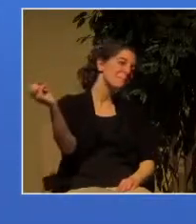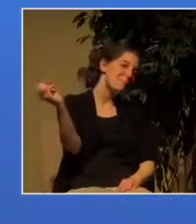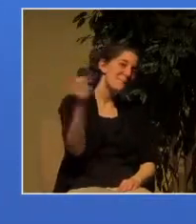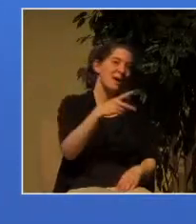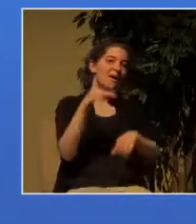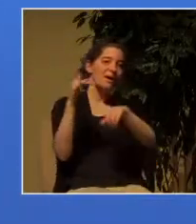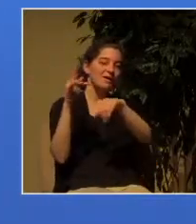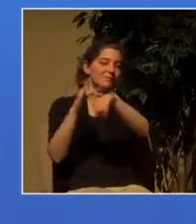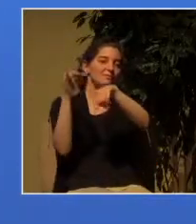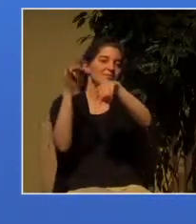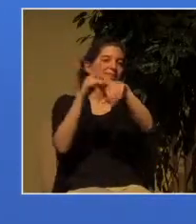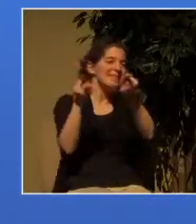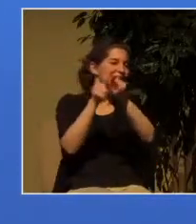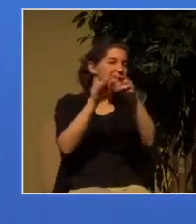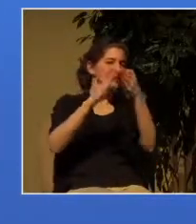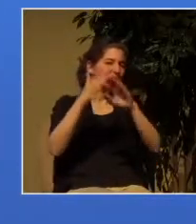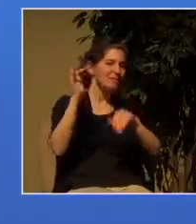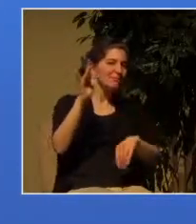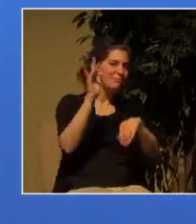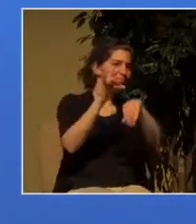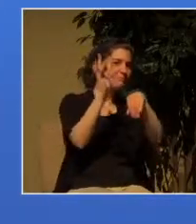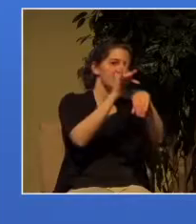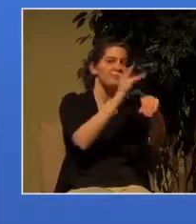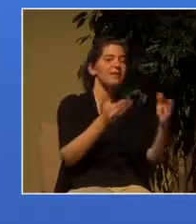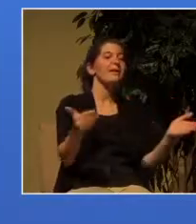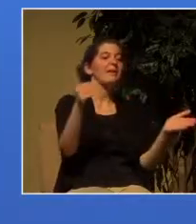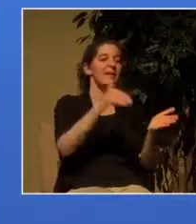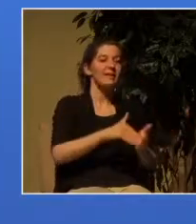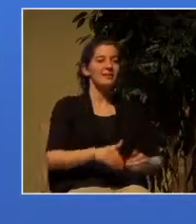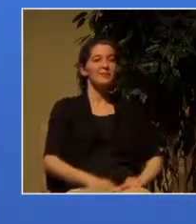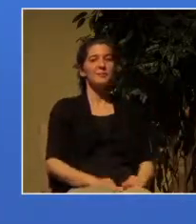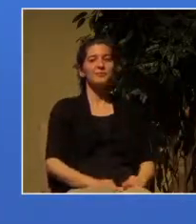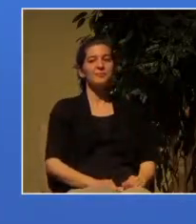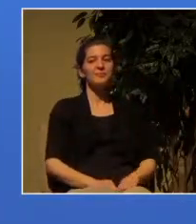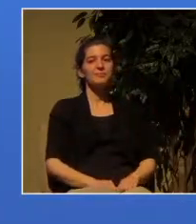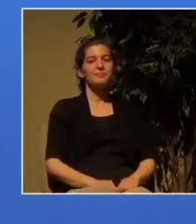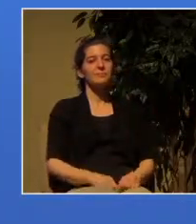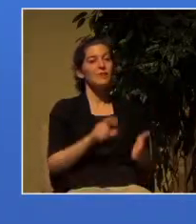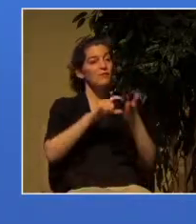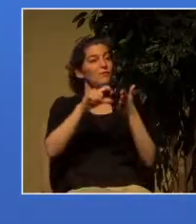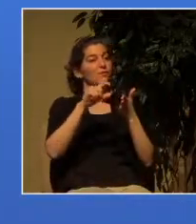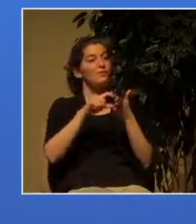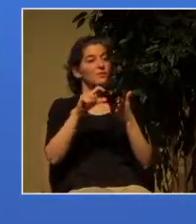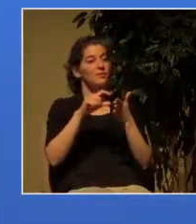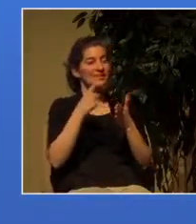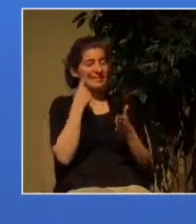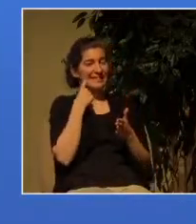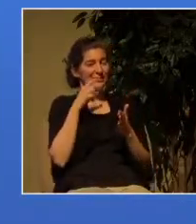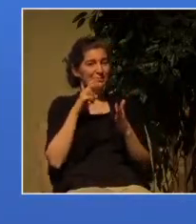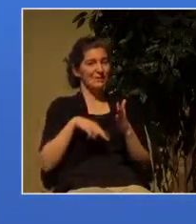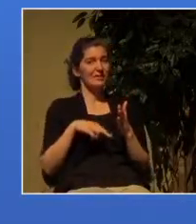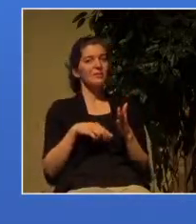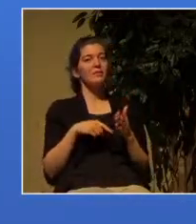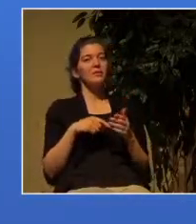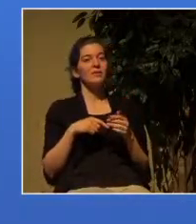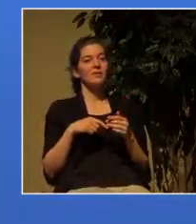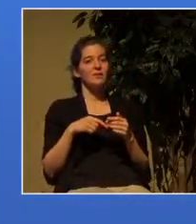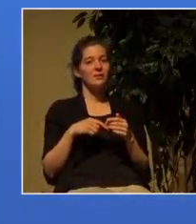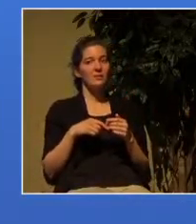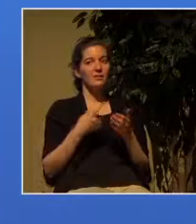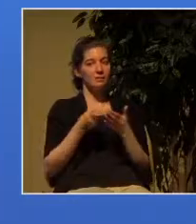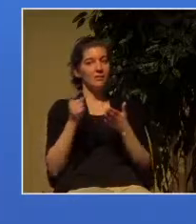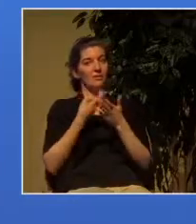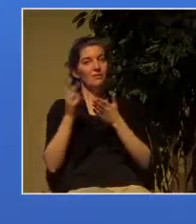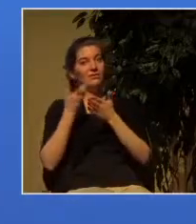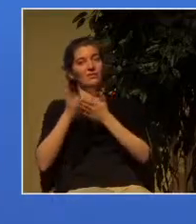and had won Christian converts listen again to how Acts puts it in that verse that we've read many times together Acts